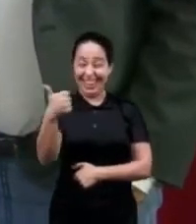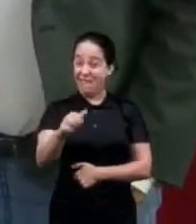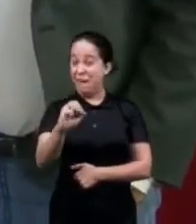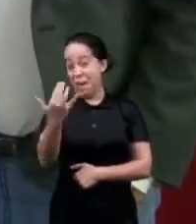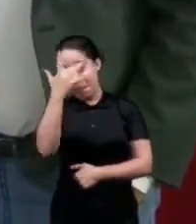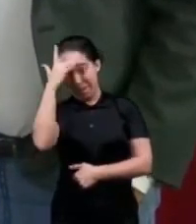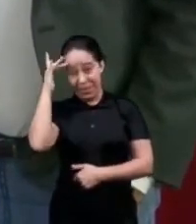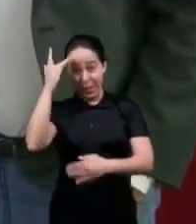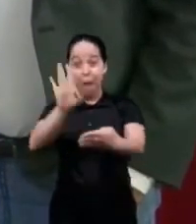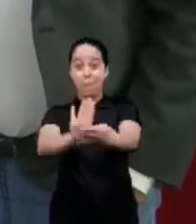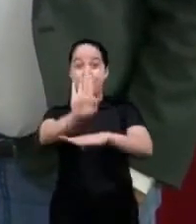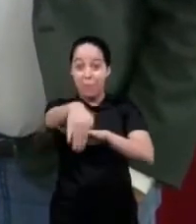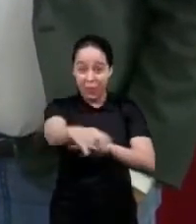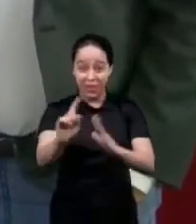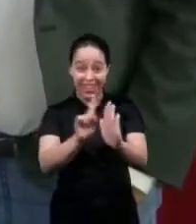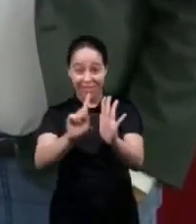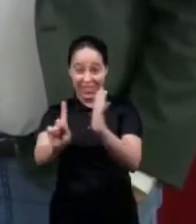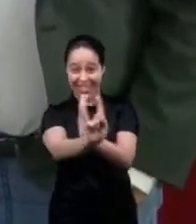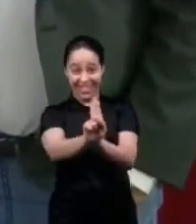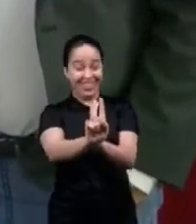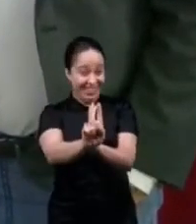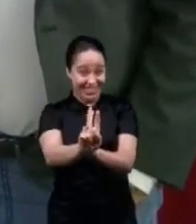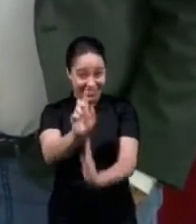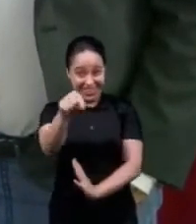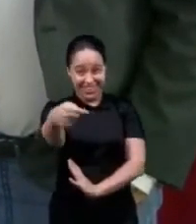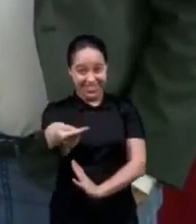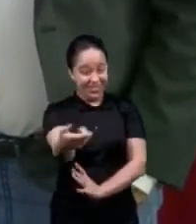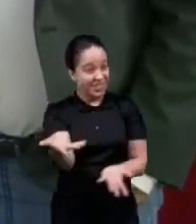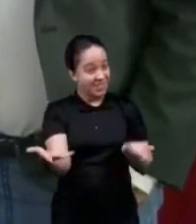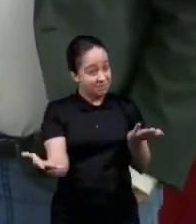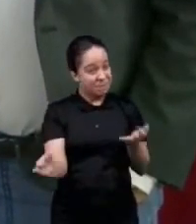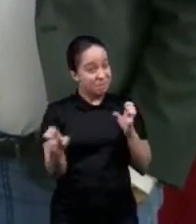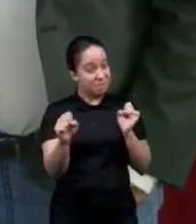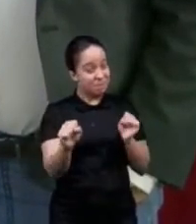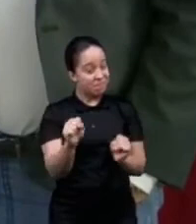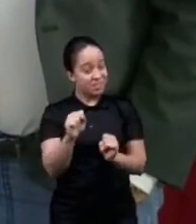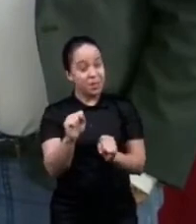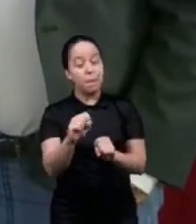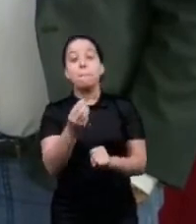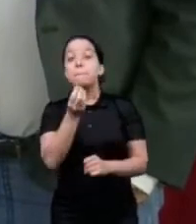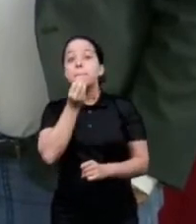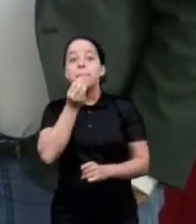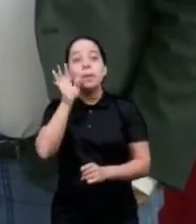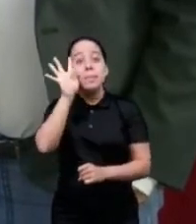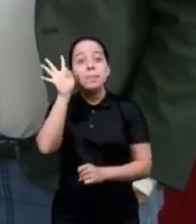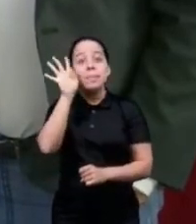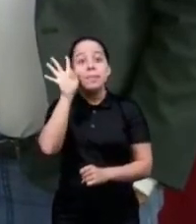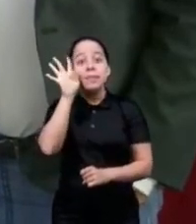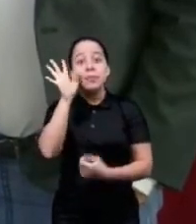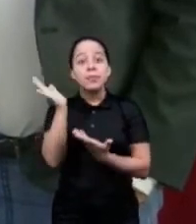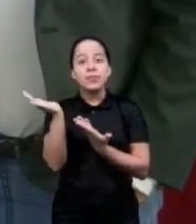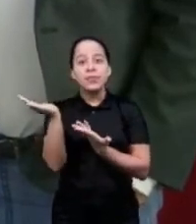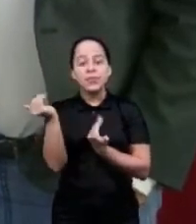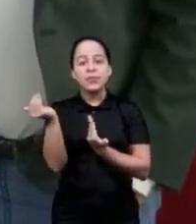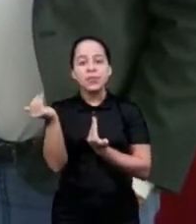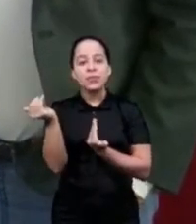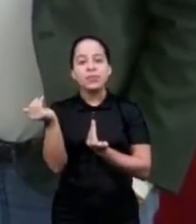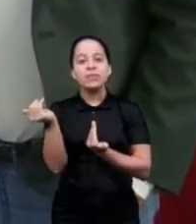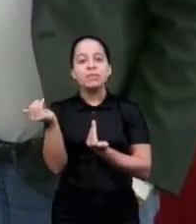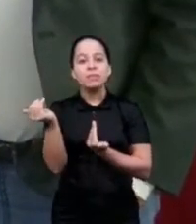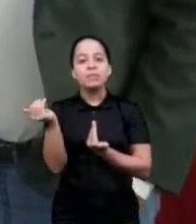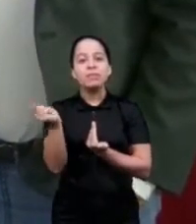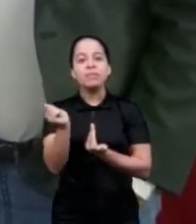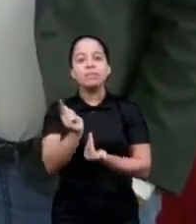I'm older but we have to leave a legacy but imagine there is a large group that are involved